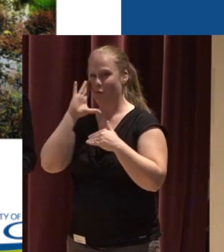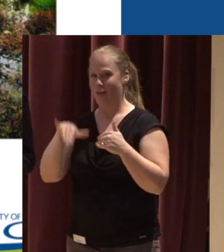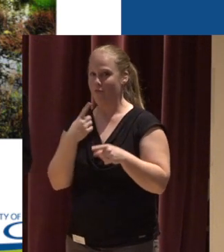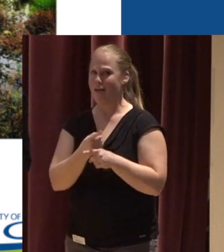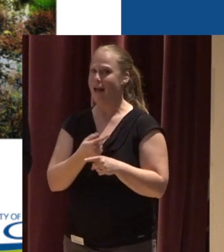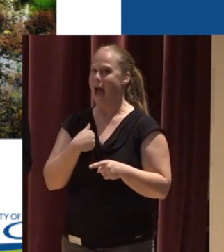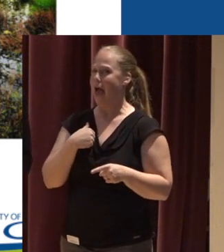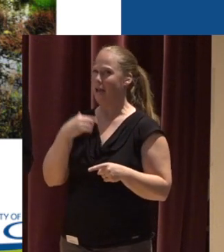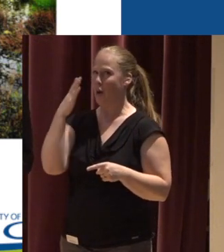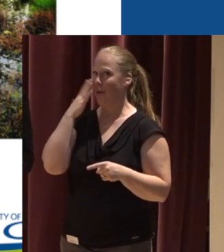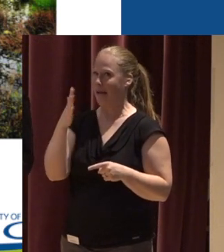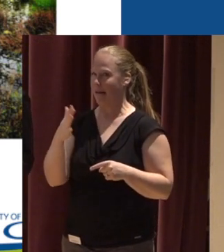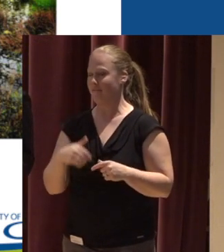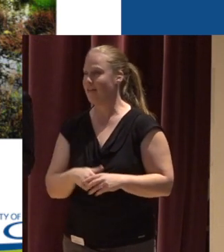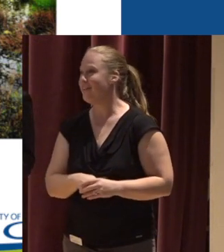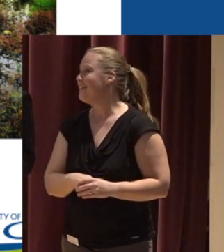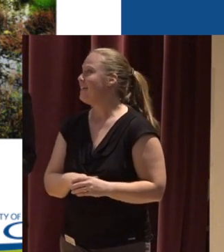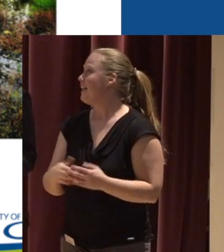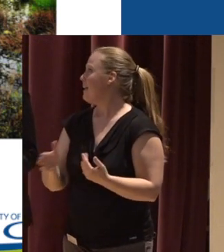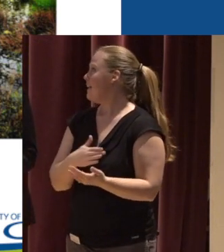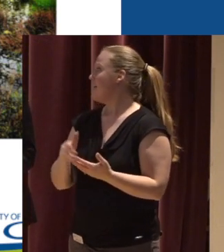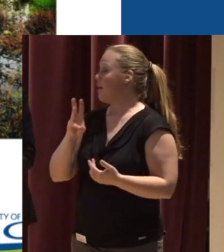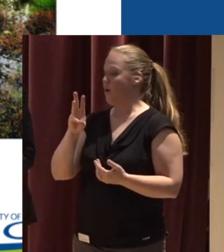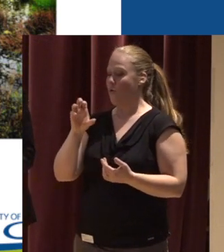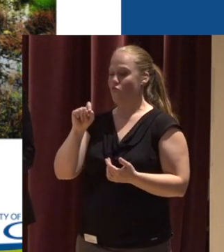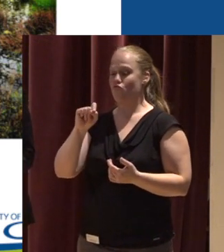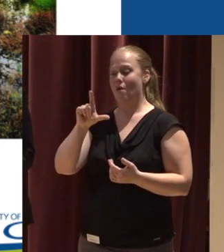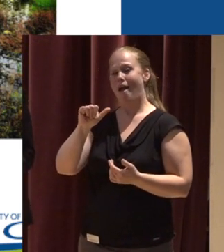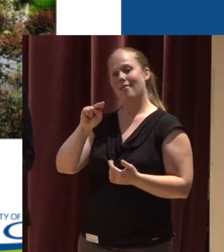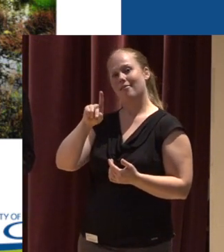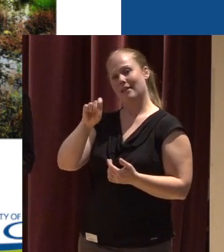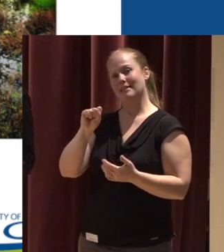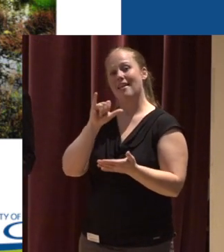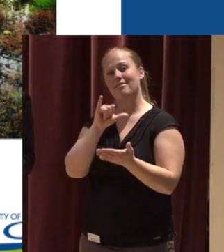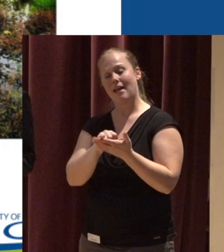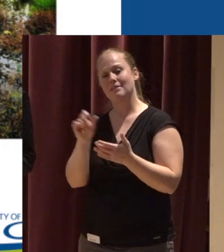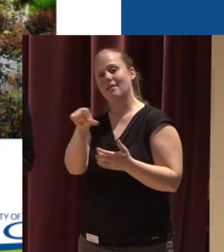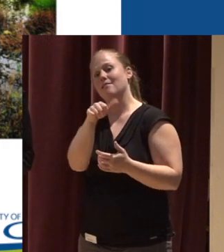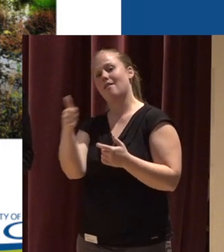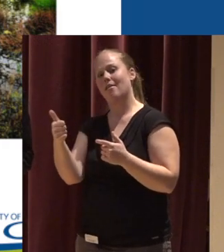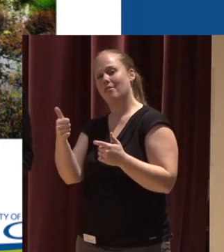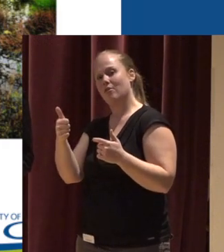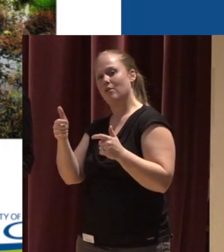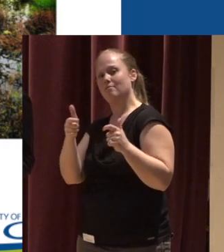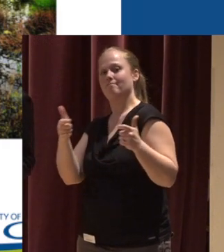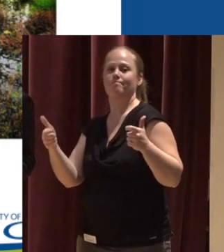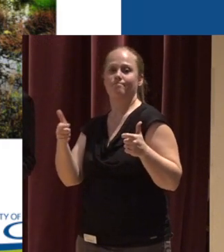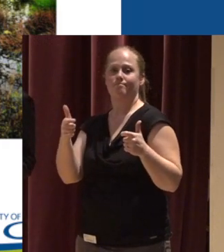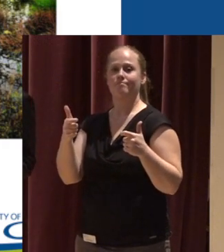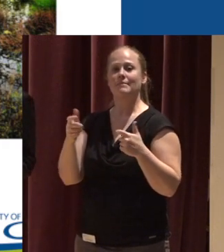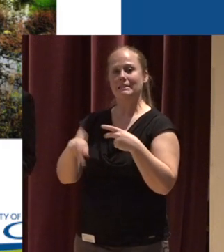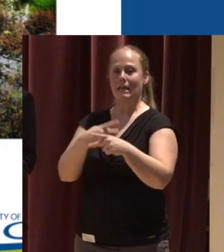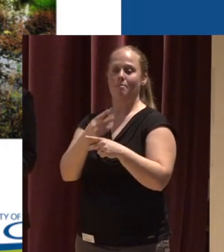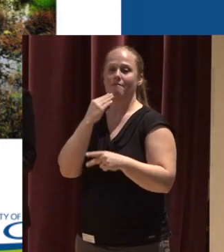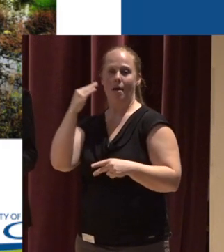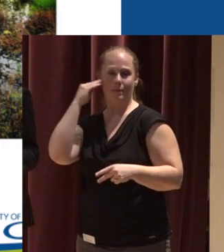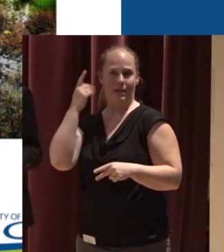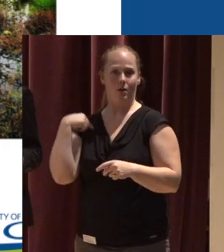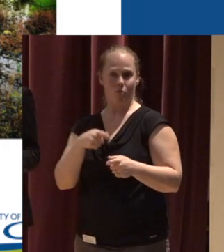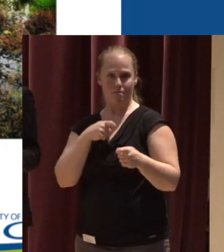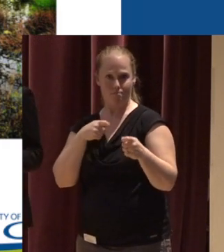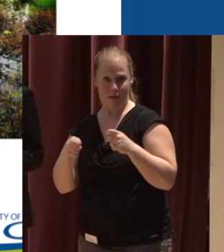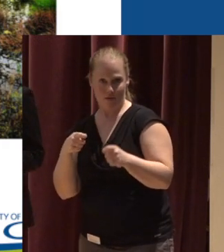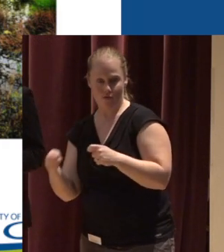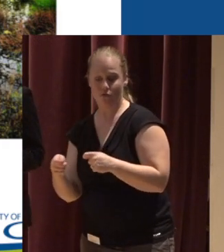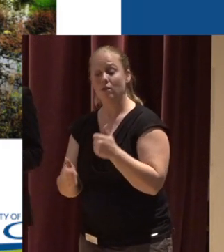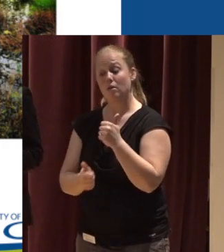barely do So wetlands are the other major habitat type that we do manage And in fact we